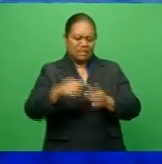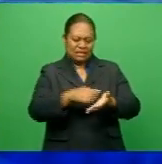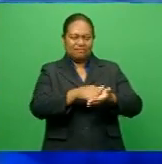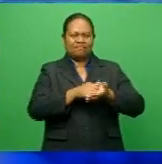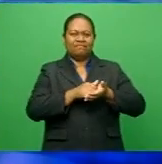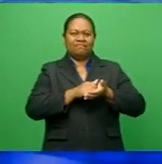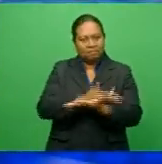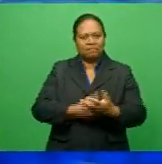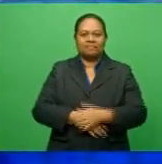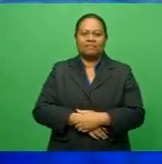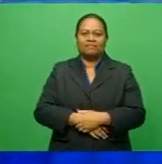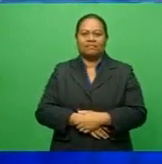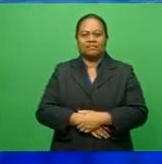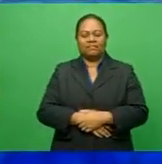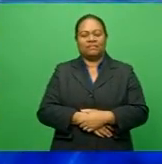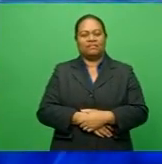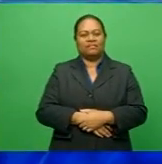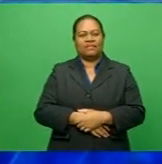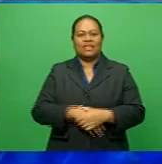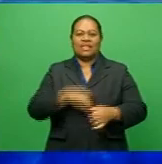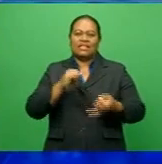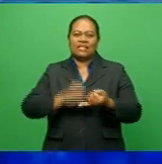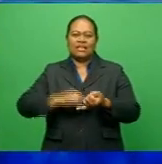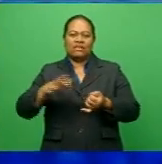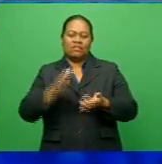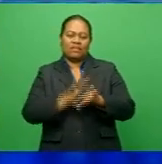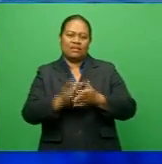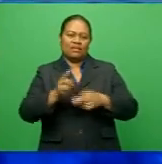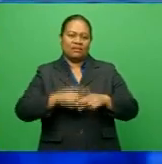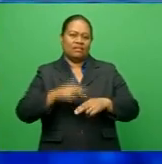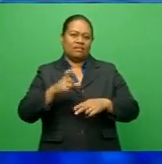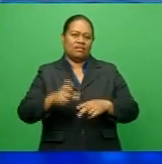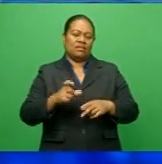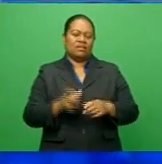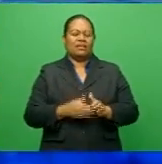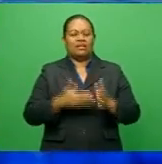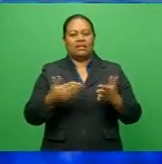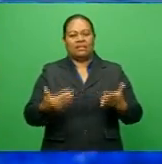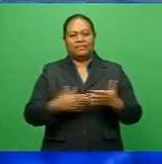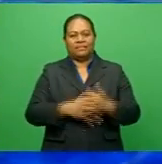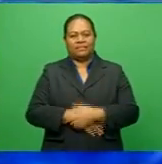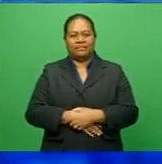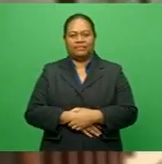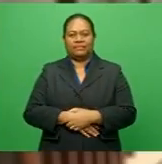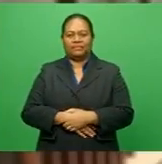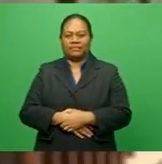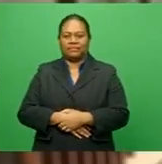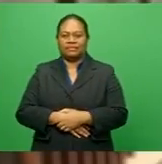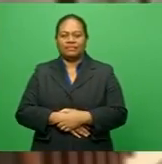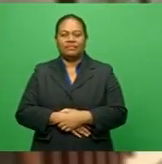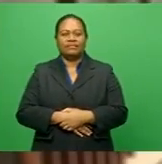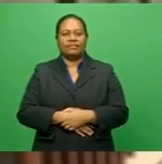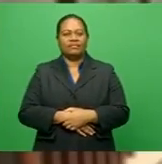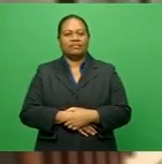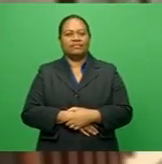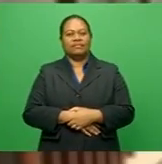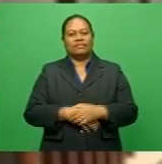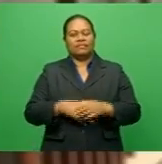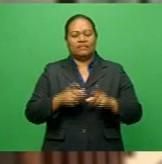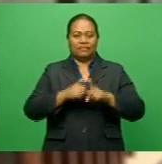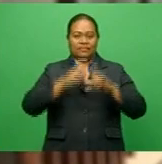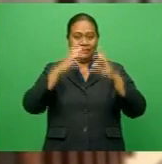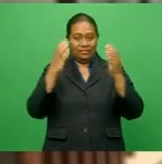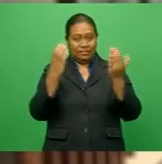options open. Sinifah from HFC Bank joined us now with the latest from the trading world. December